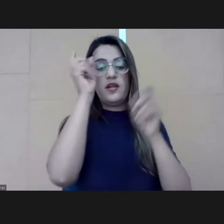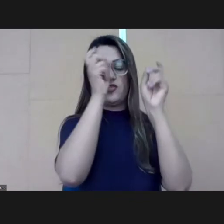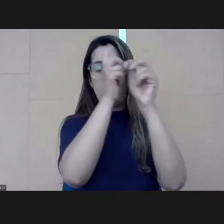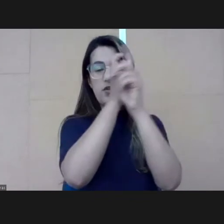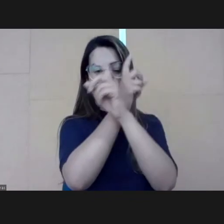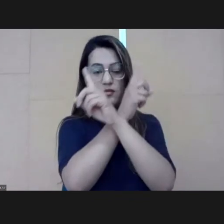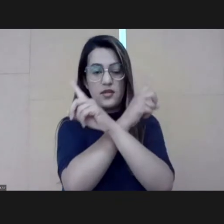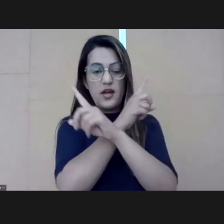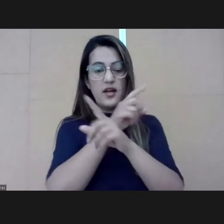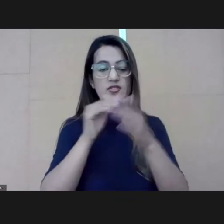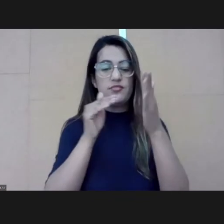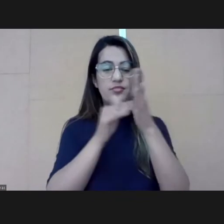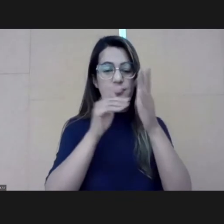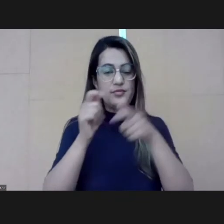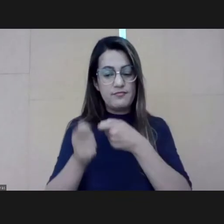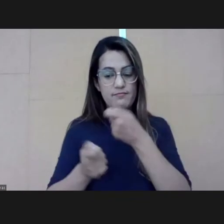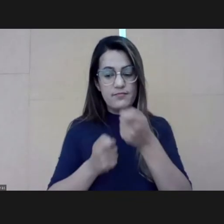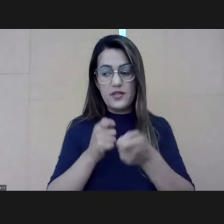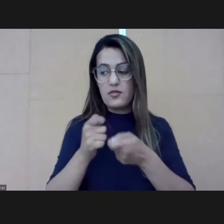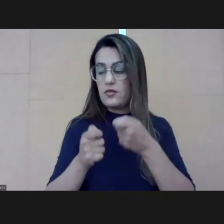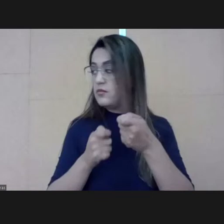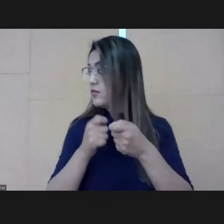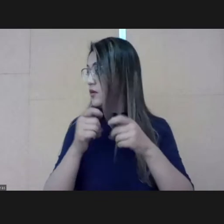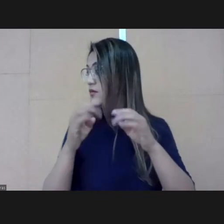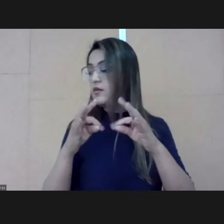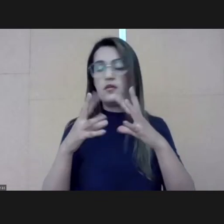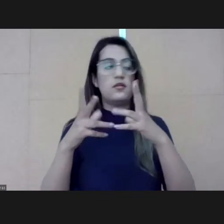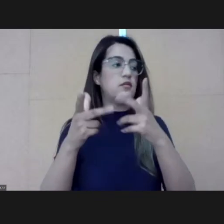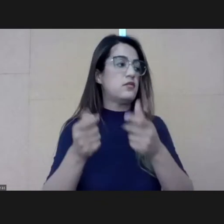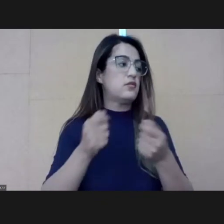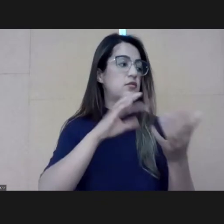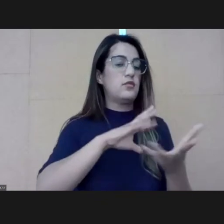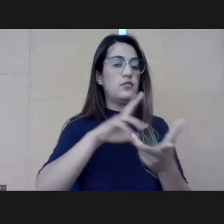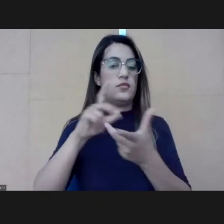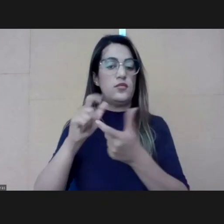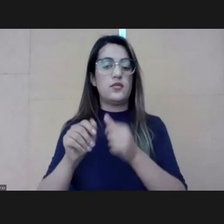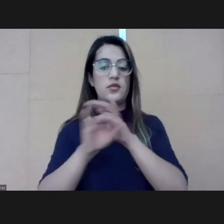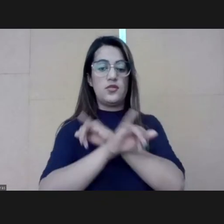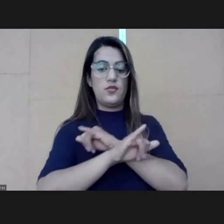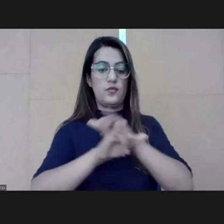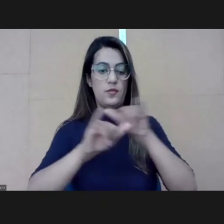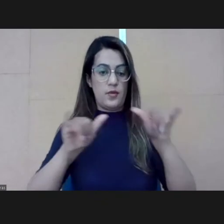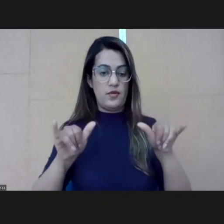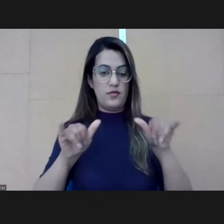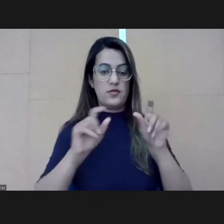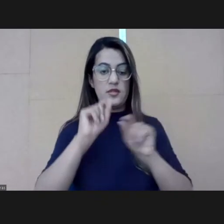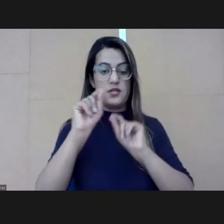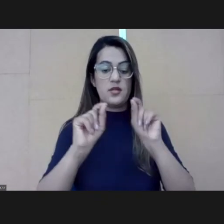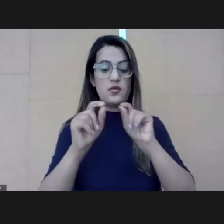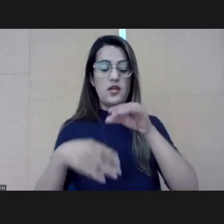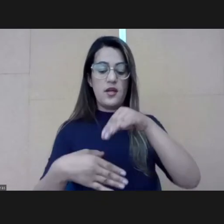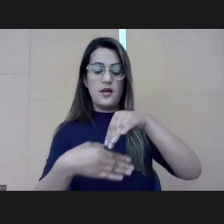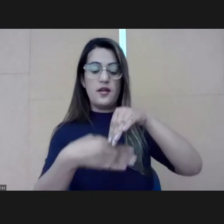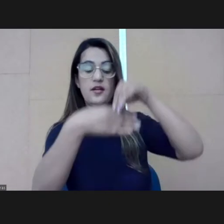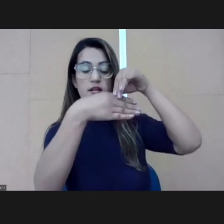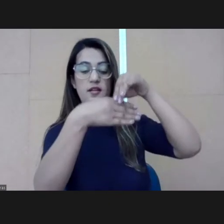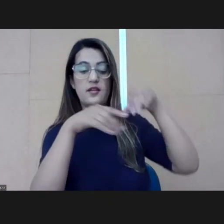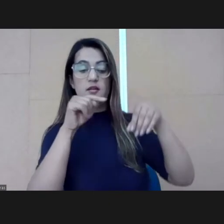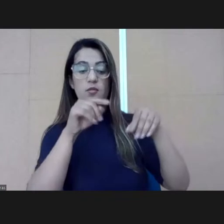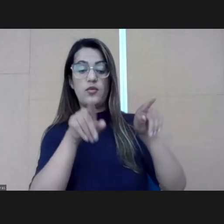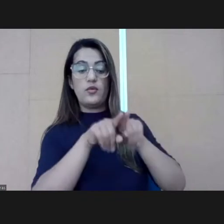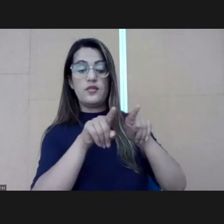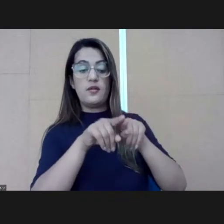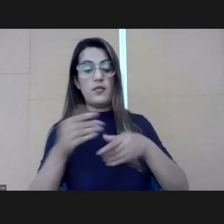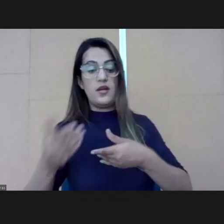globe. I just want to tell you that I really think in terms of public sector leadership, there are kind of five superpowers that I've seen